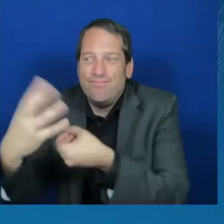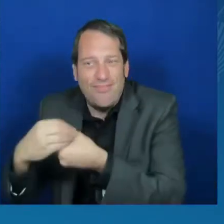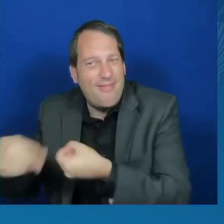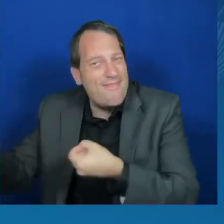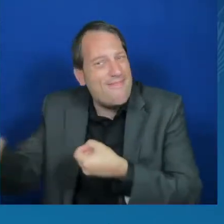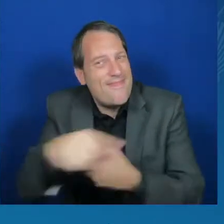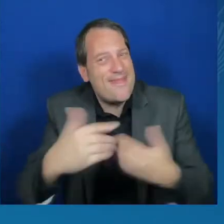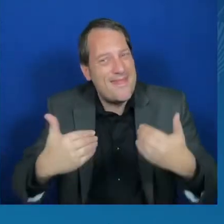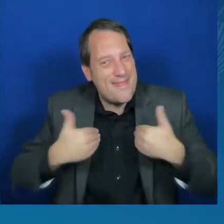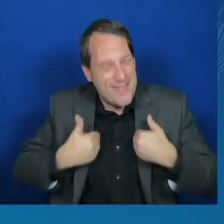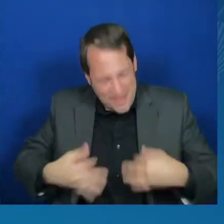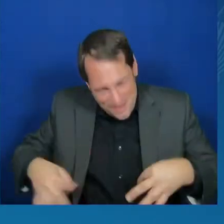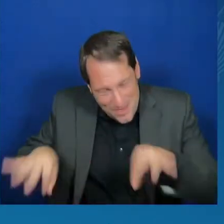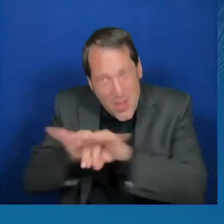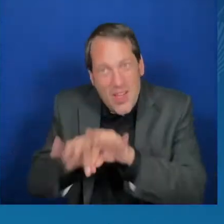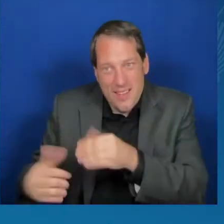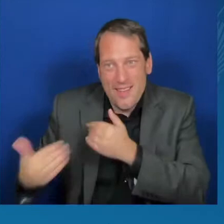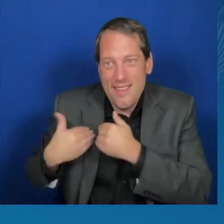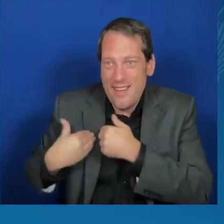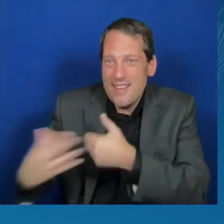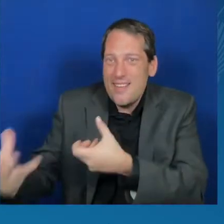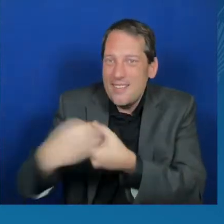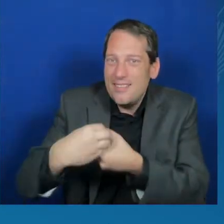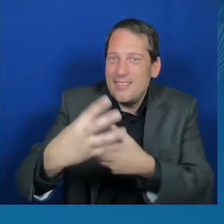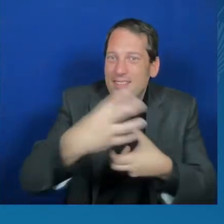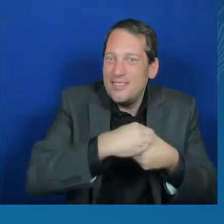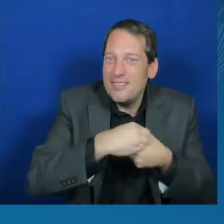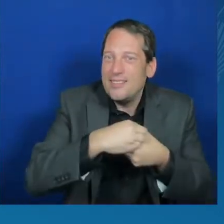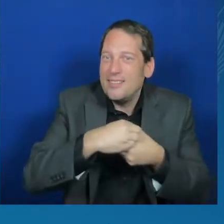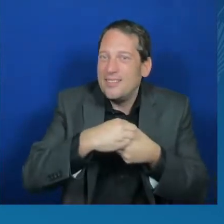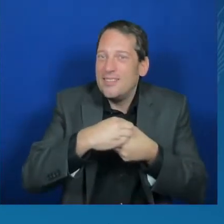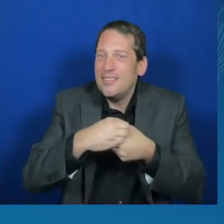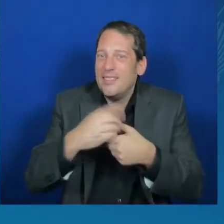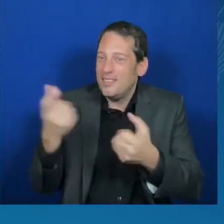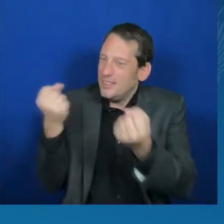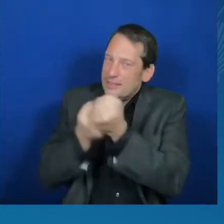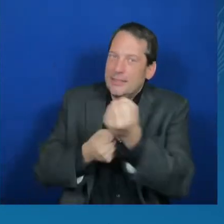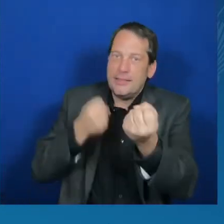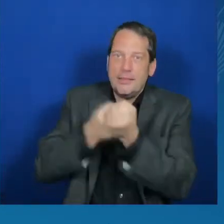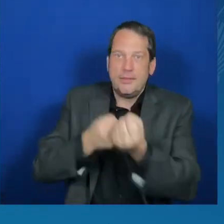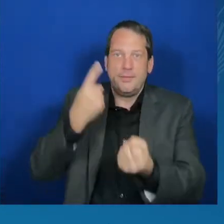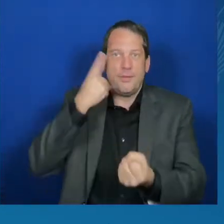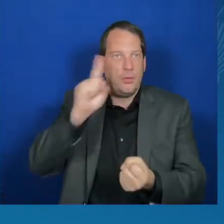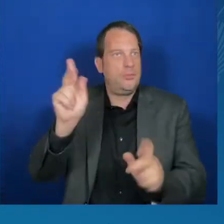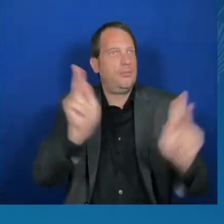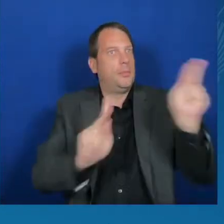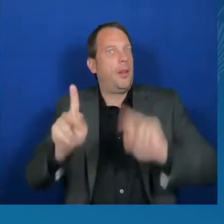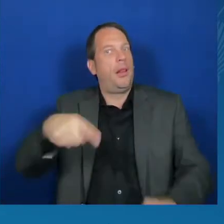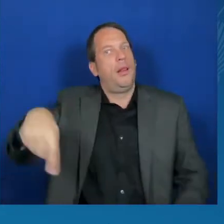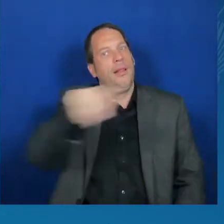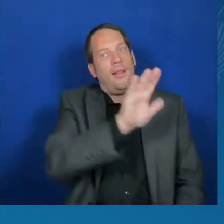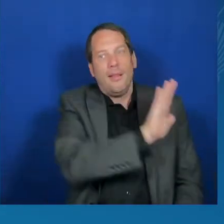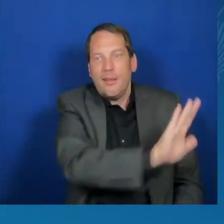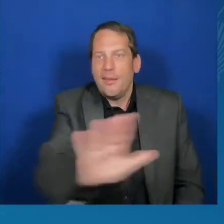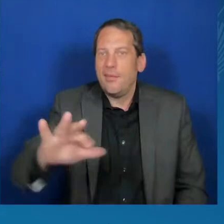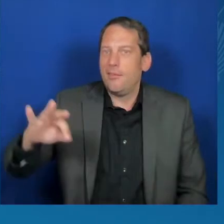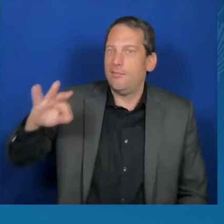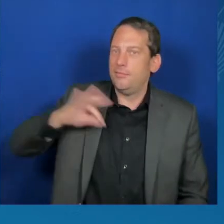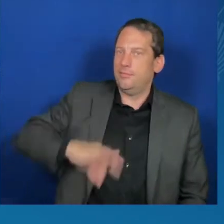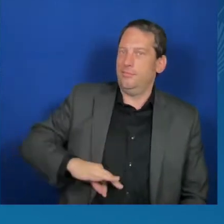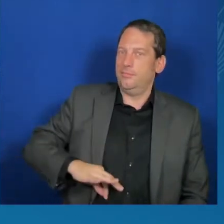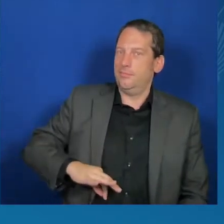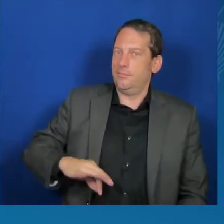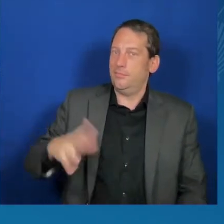hold the public and private sectors to account and are essential to the health and stability of our